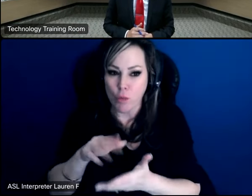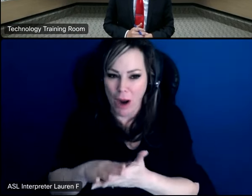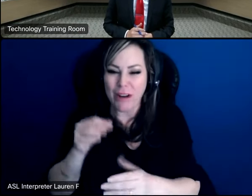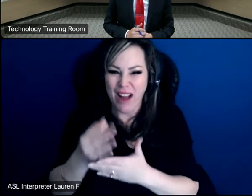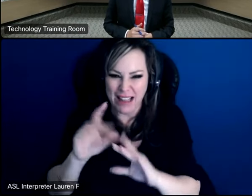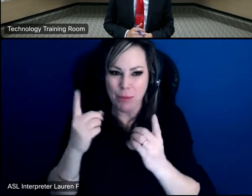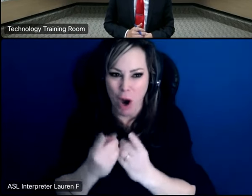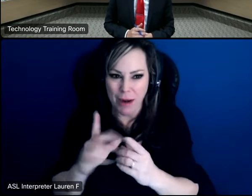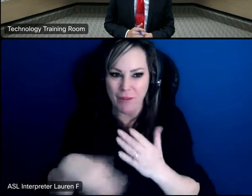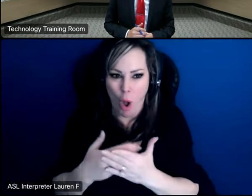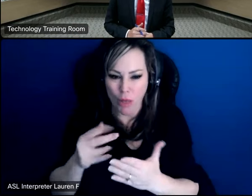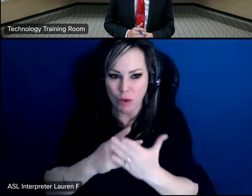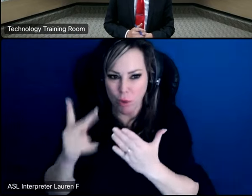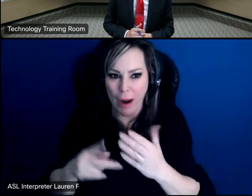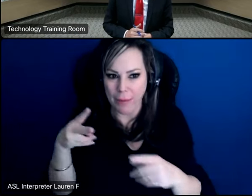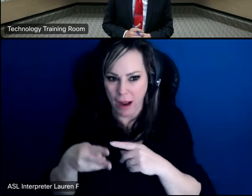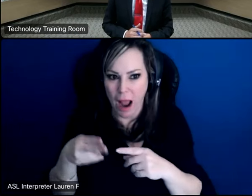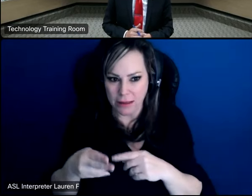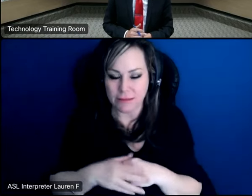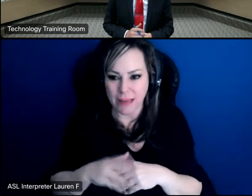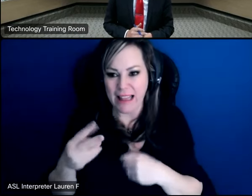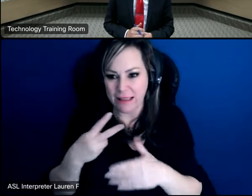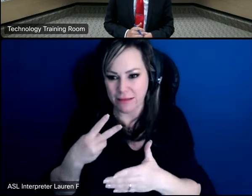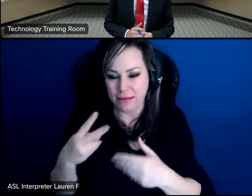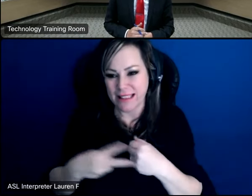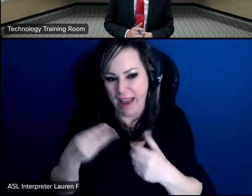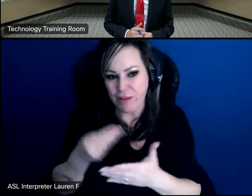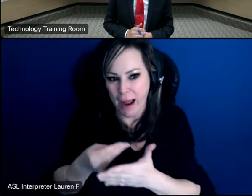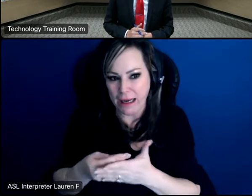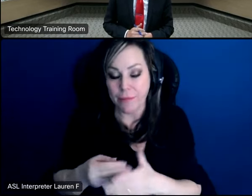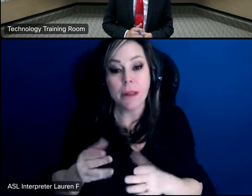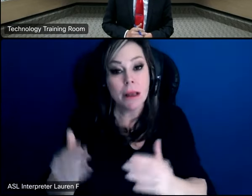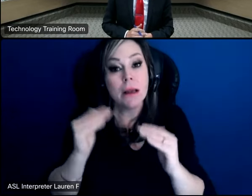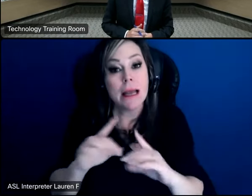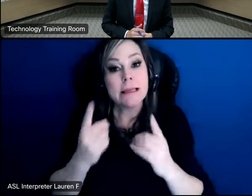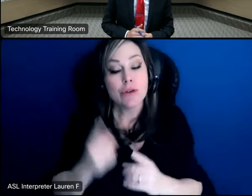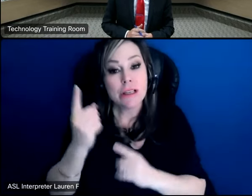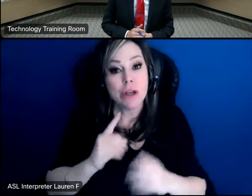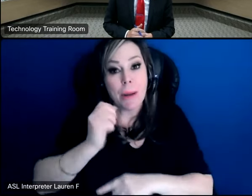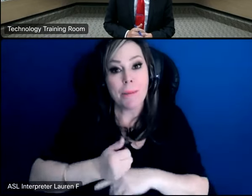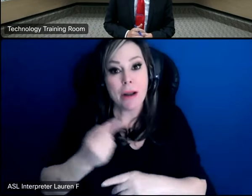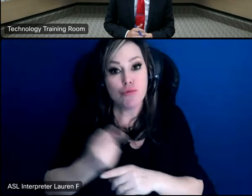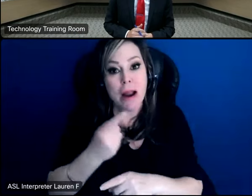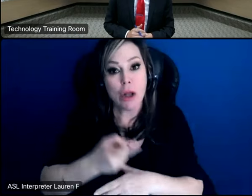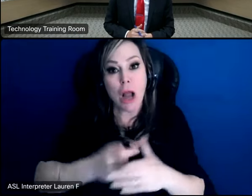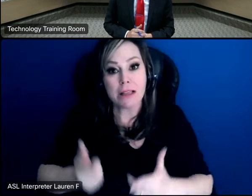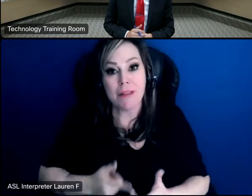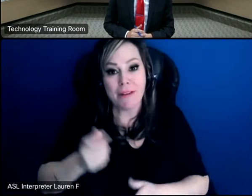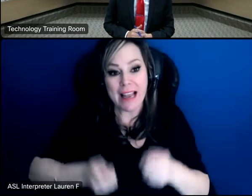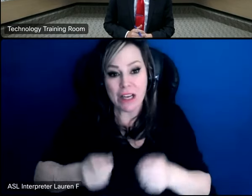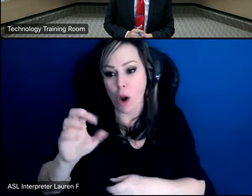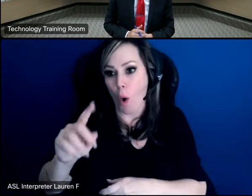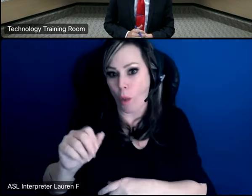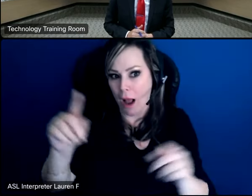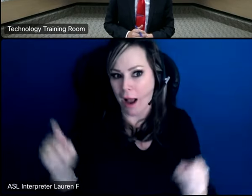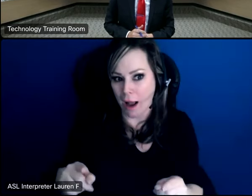next is has the district considered implementing regular cost of living adjustments cola in parentheses